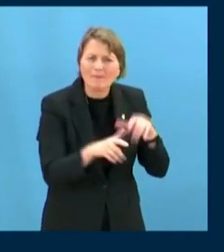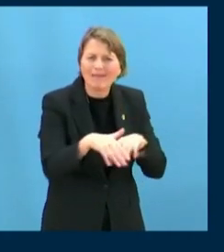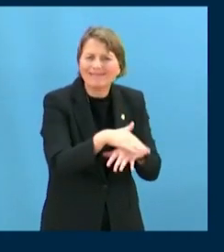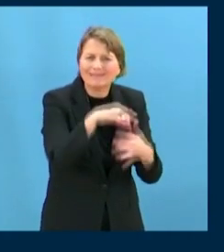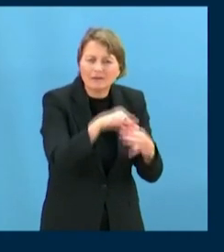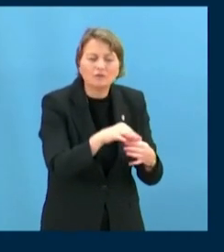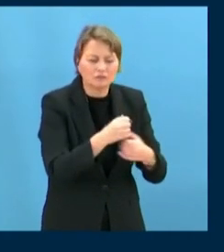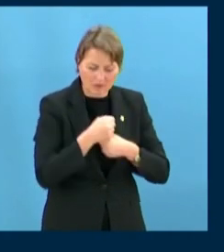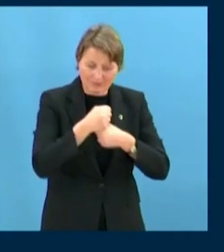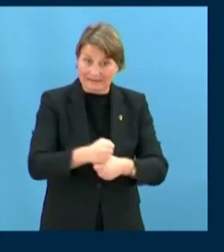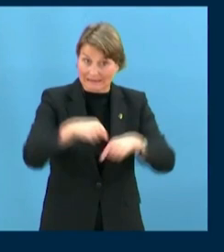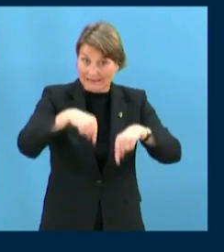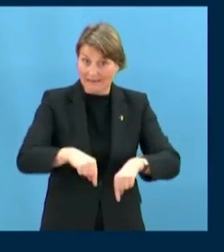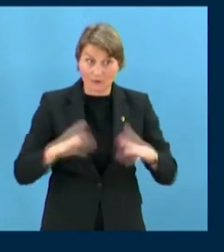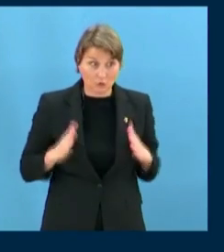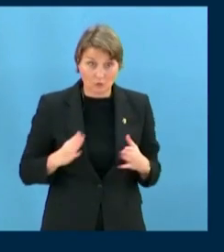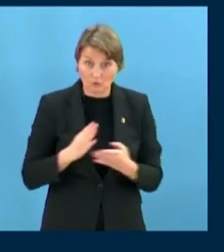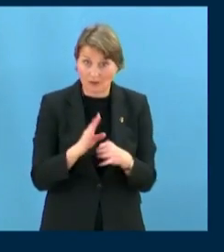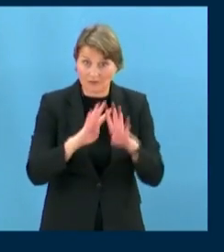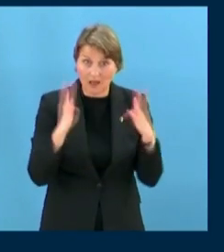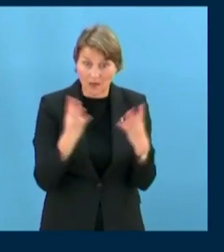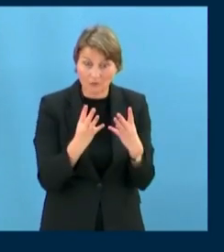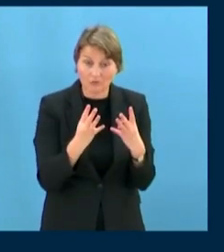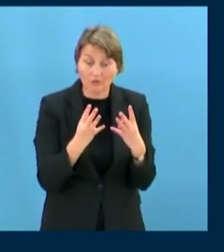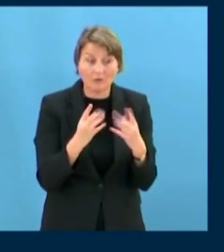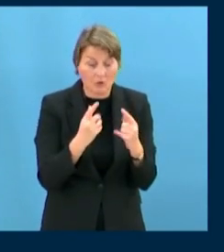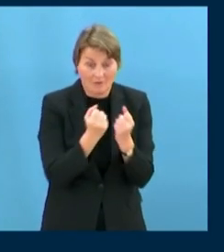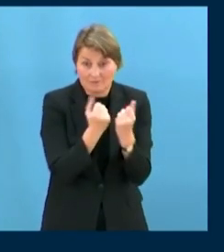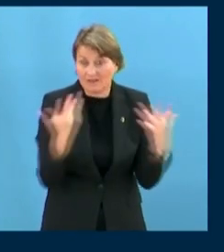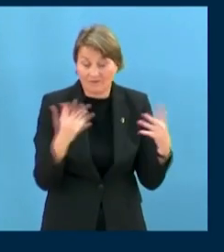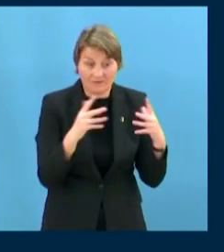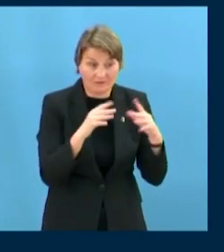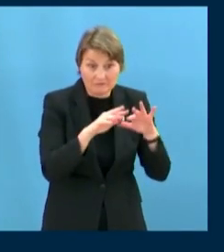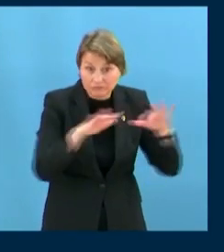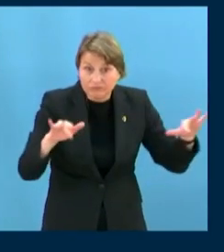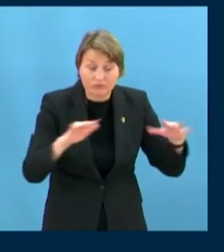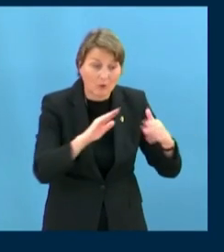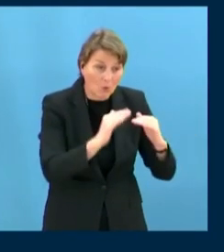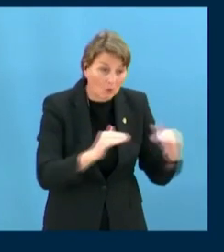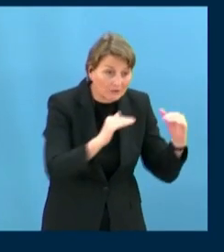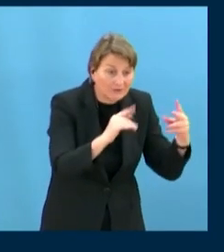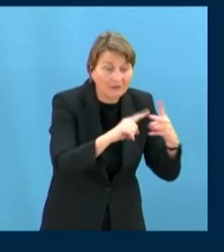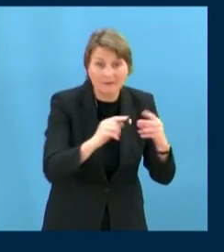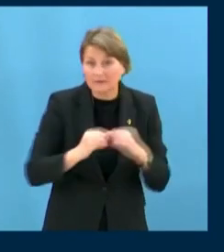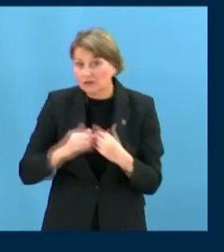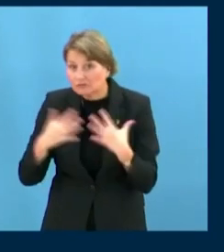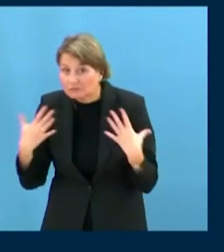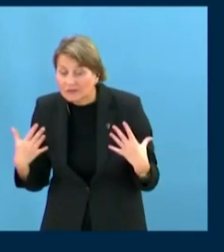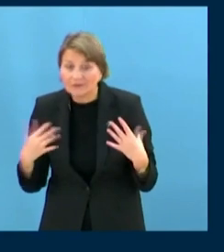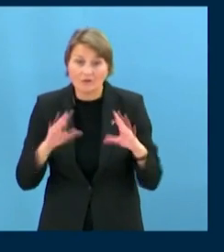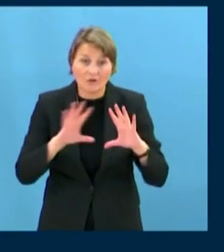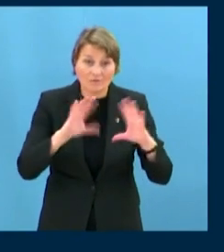rights council, taking into account their diverse forms of organization, as well as gender and geographical diversity.